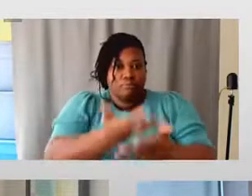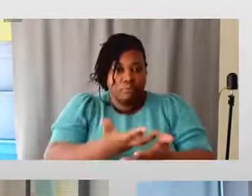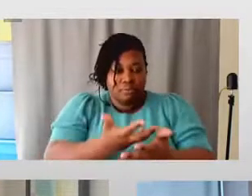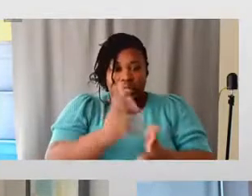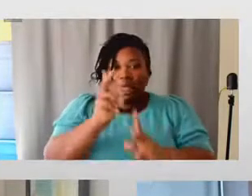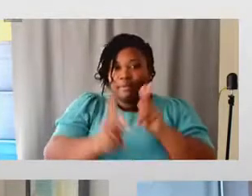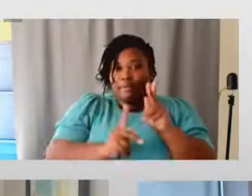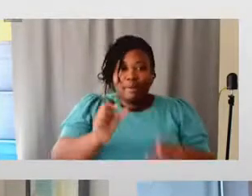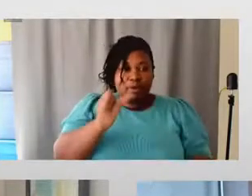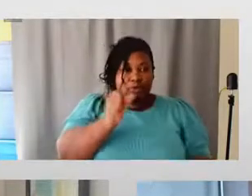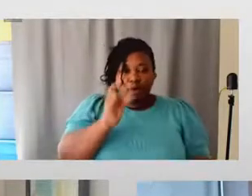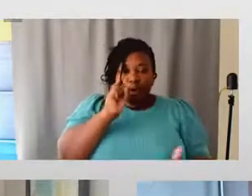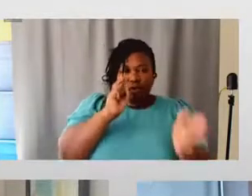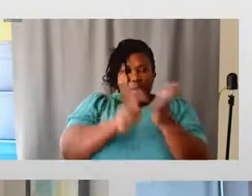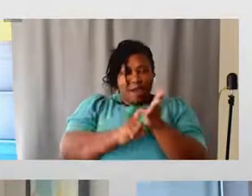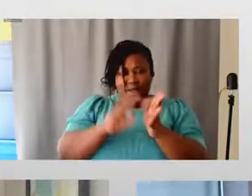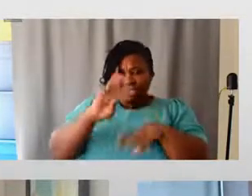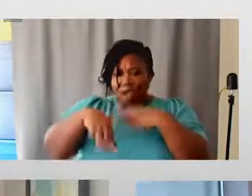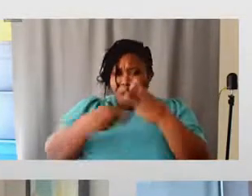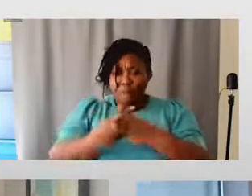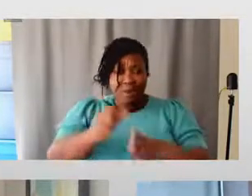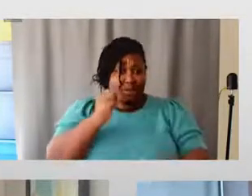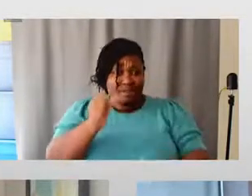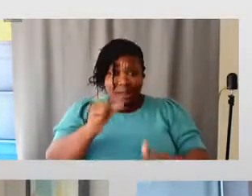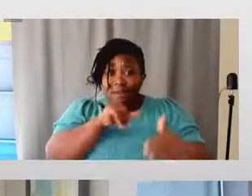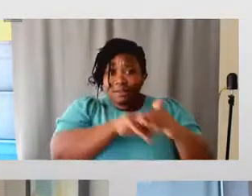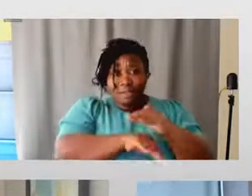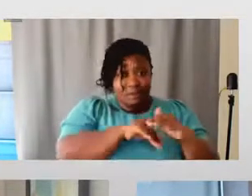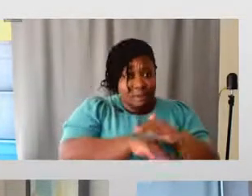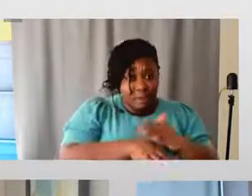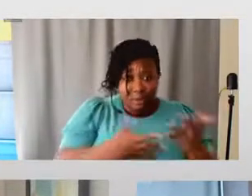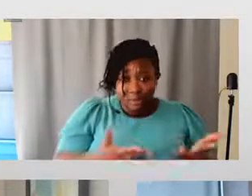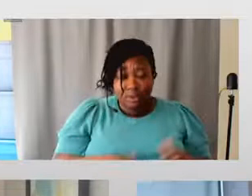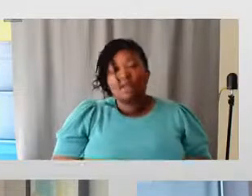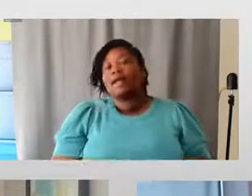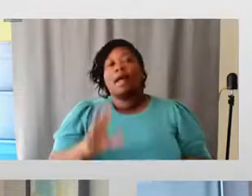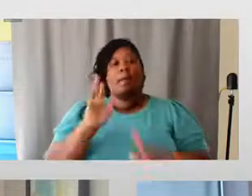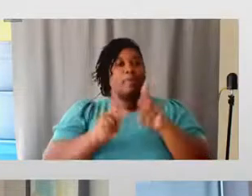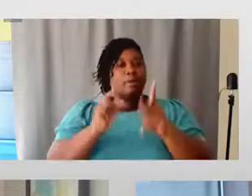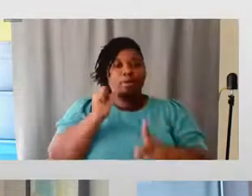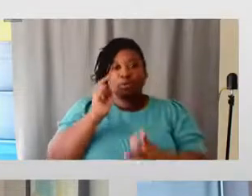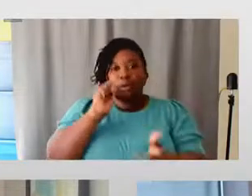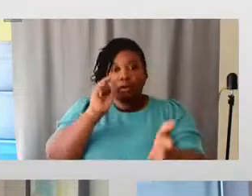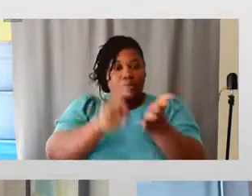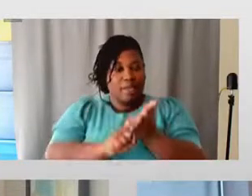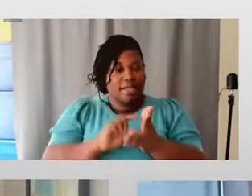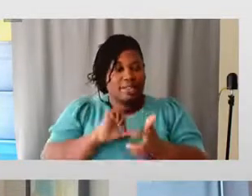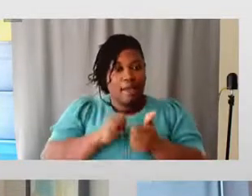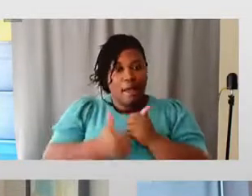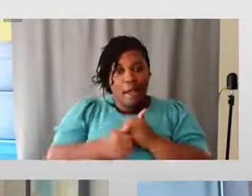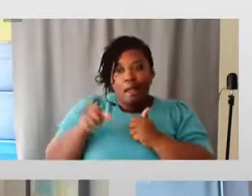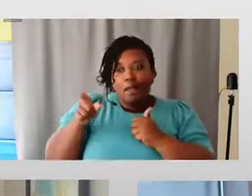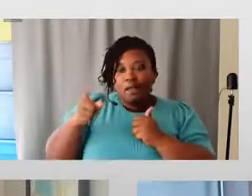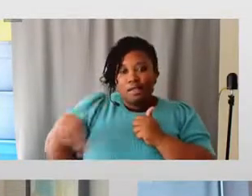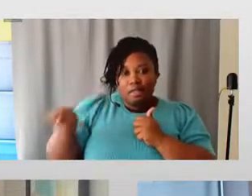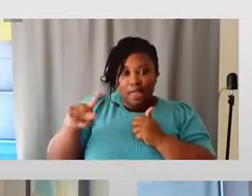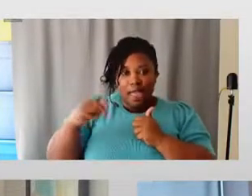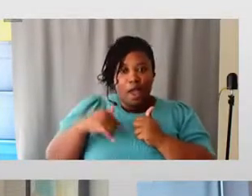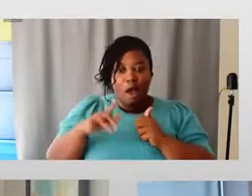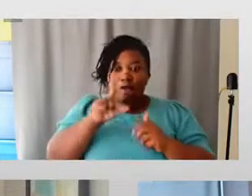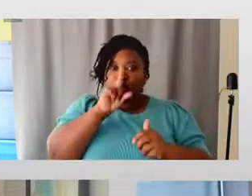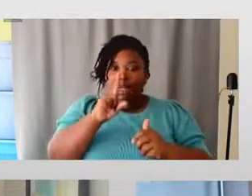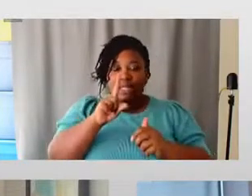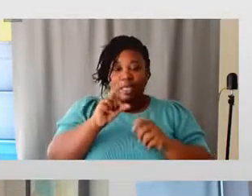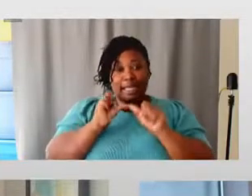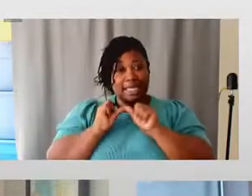inaccessible our world really is. People don't recognize how they may be unintentionally perpetuating these systemic injustices.